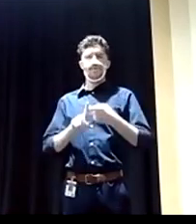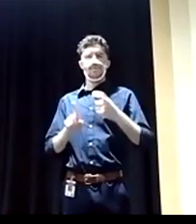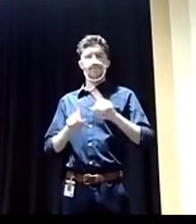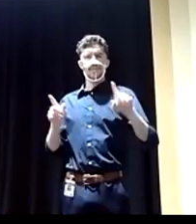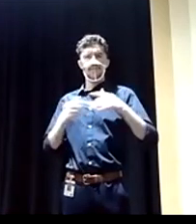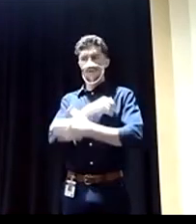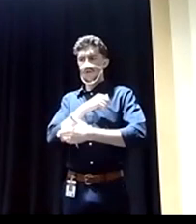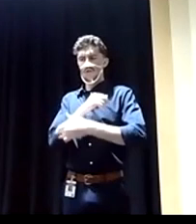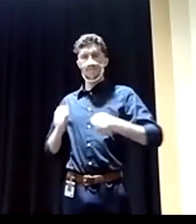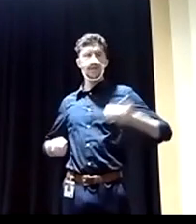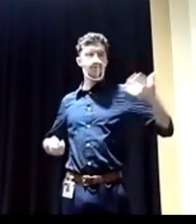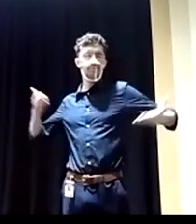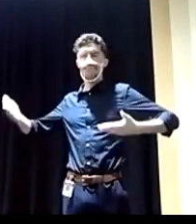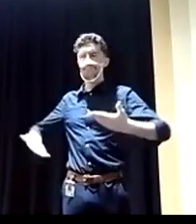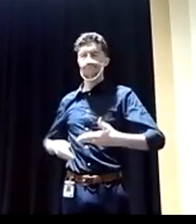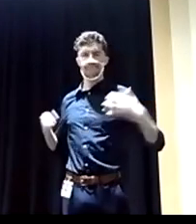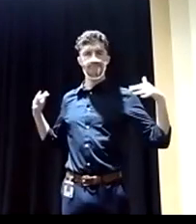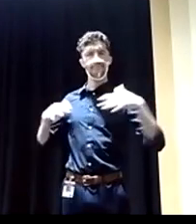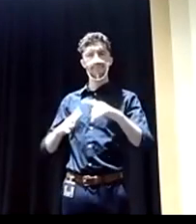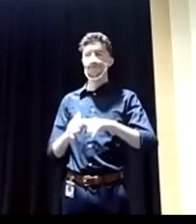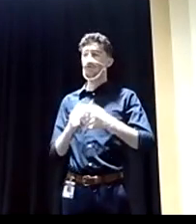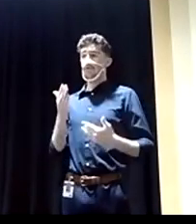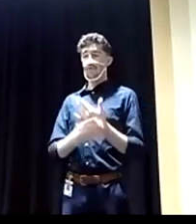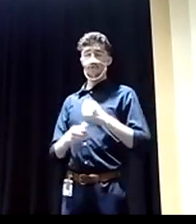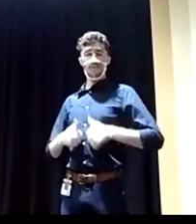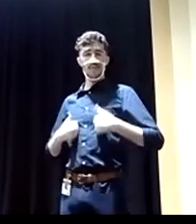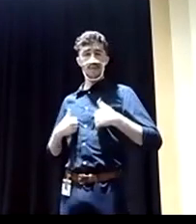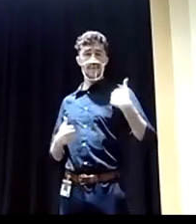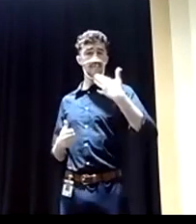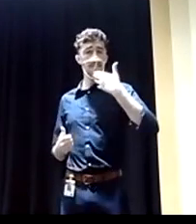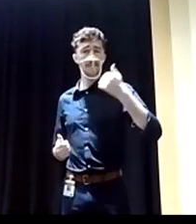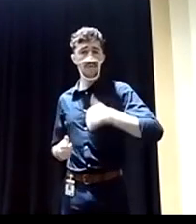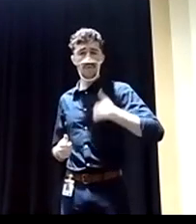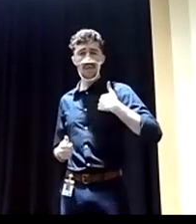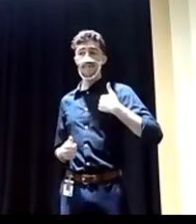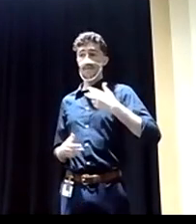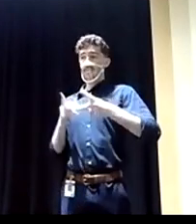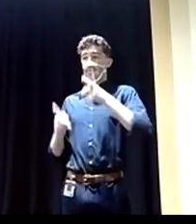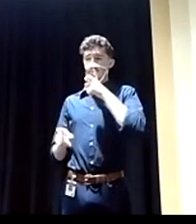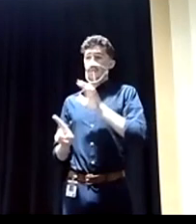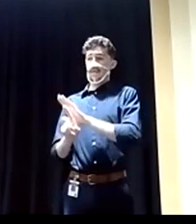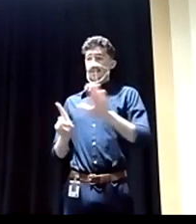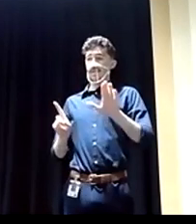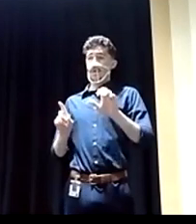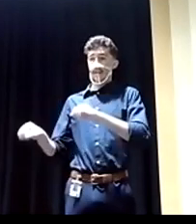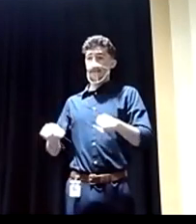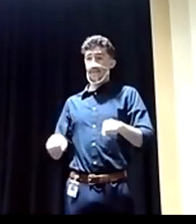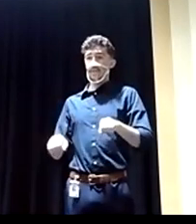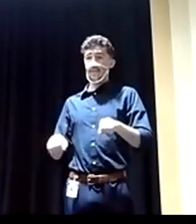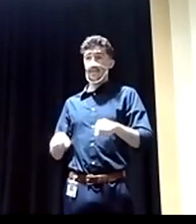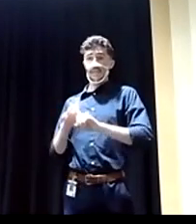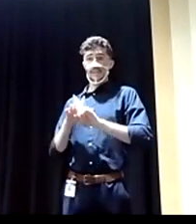globe, people who want to come here to start a new life, to have a better life, people who have no choice but to come because they're fleeing